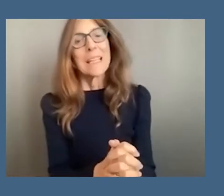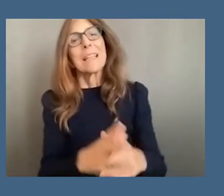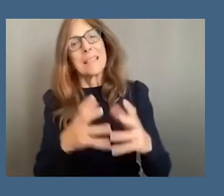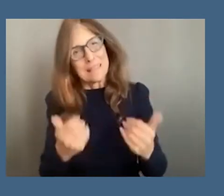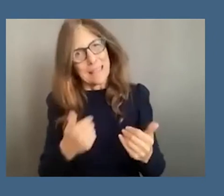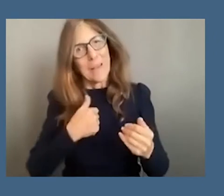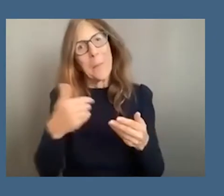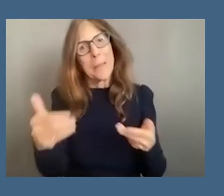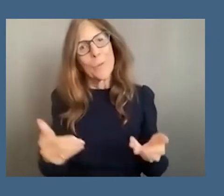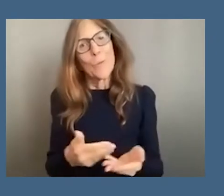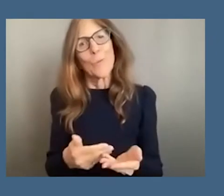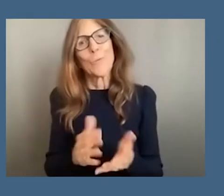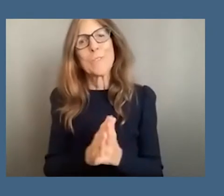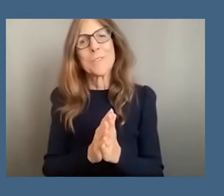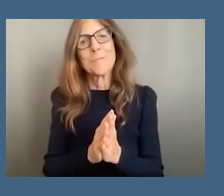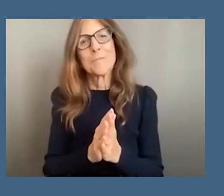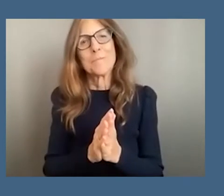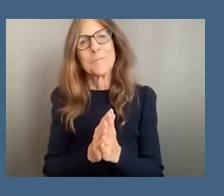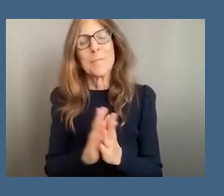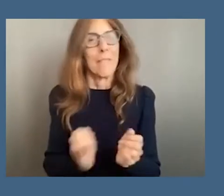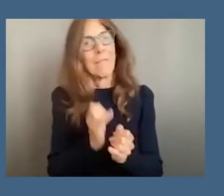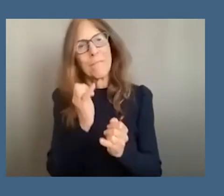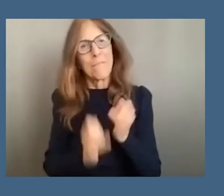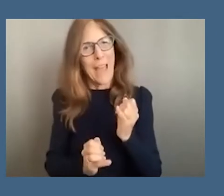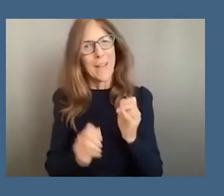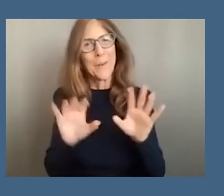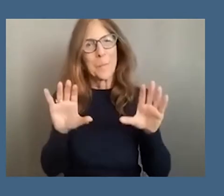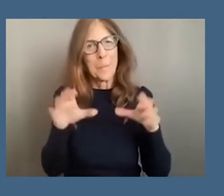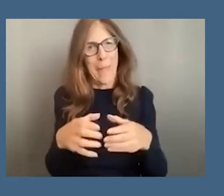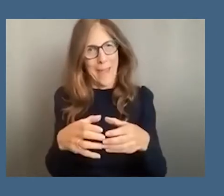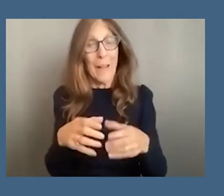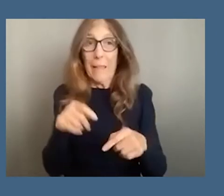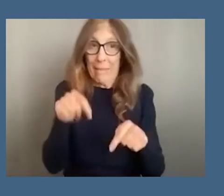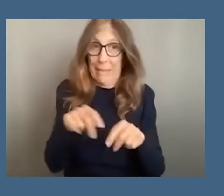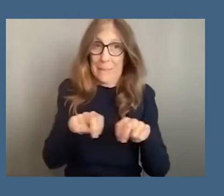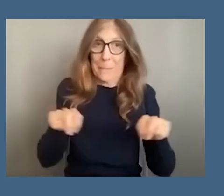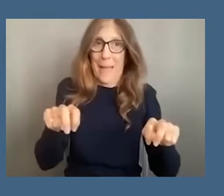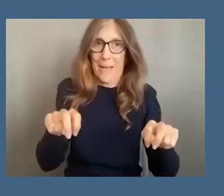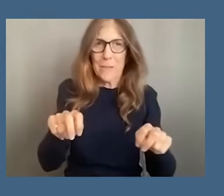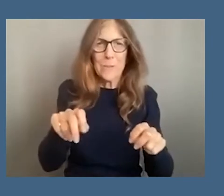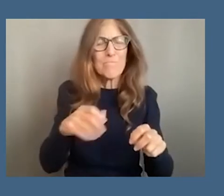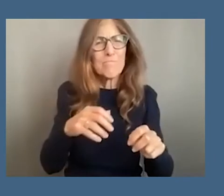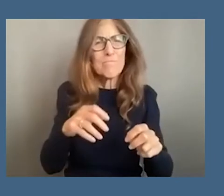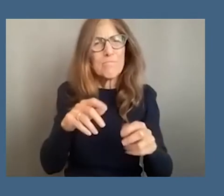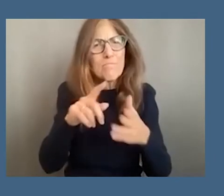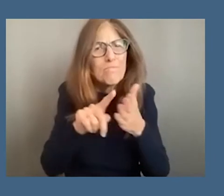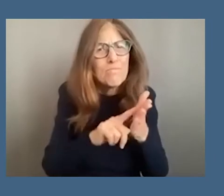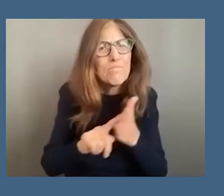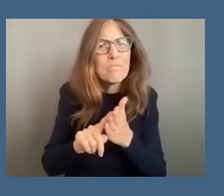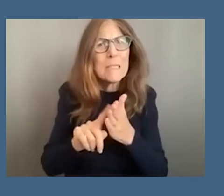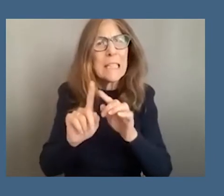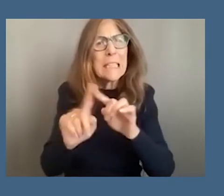introduce our final panel and the purpose of this panel is to explore the myriad tensions